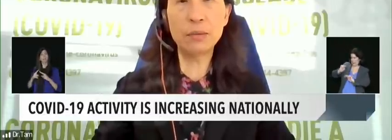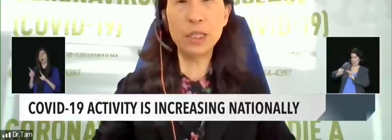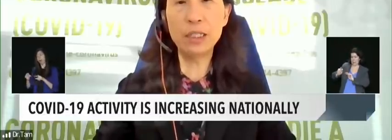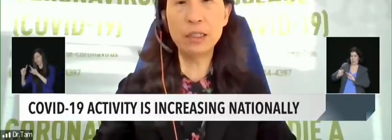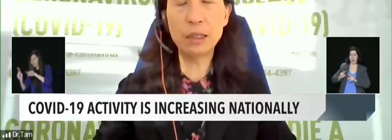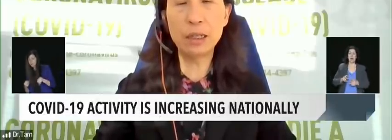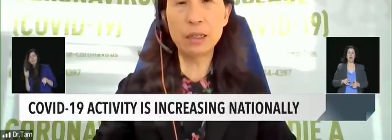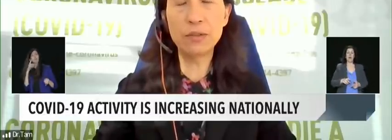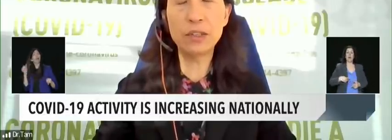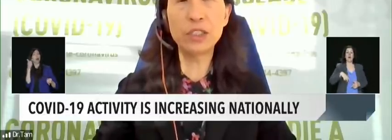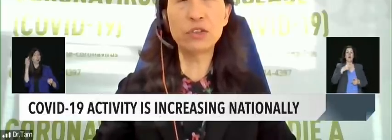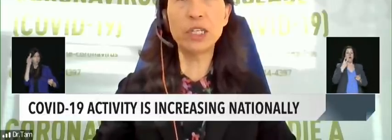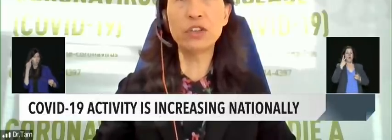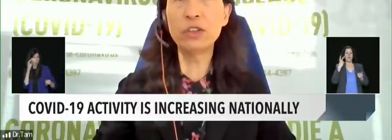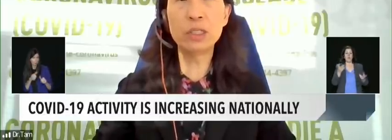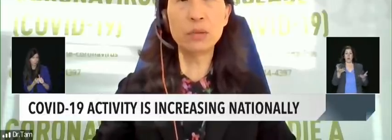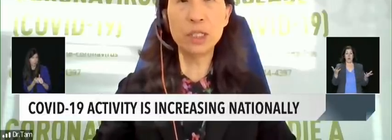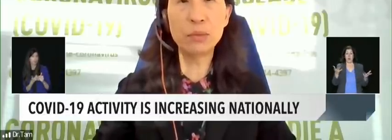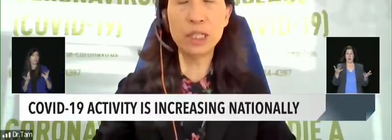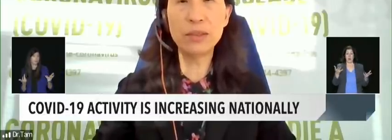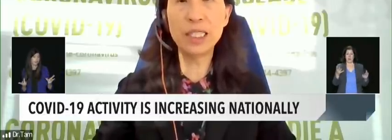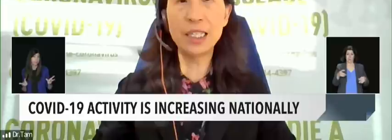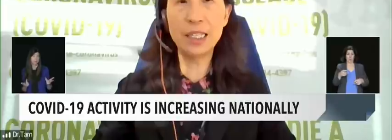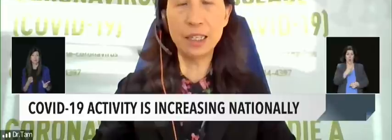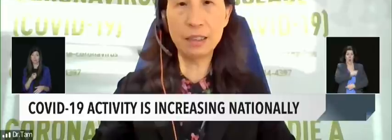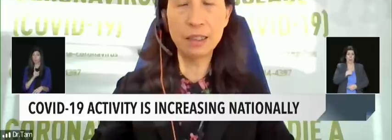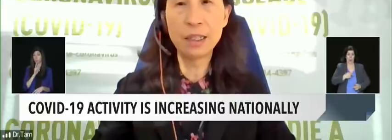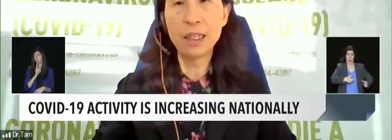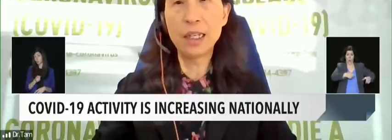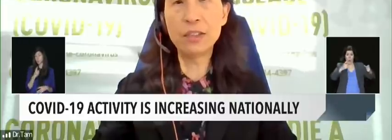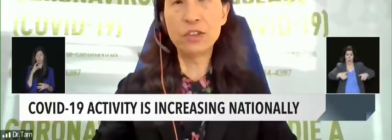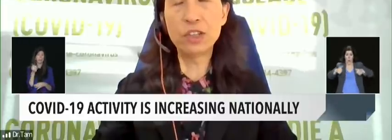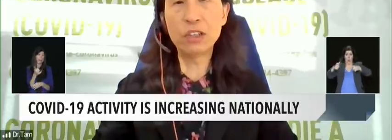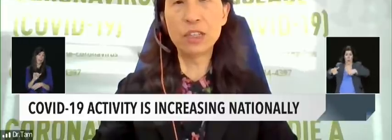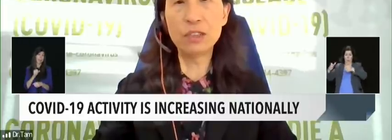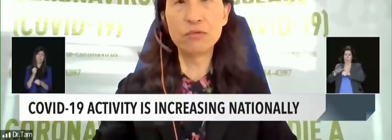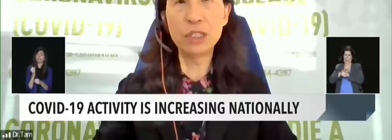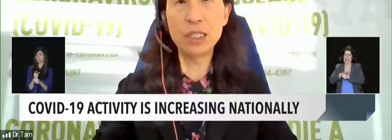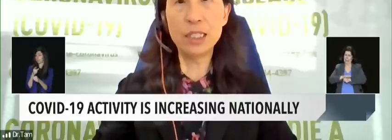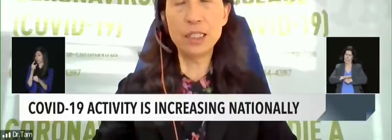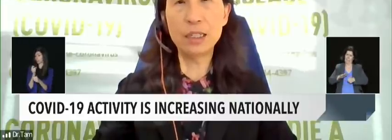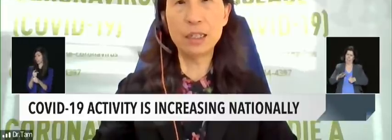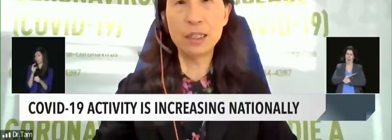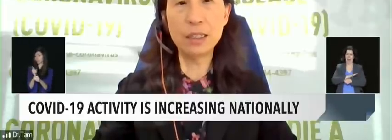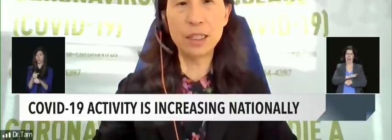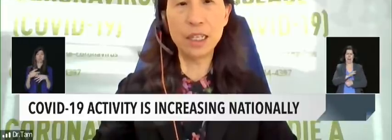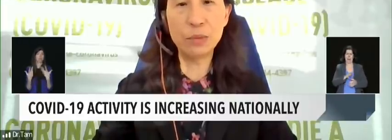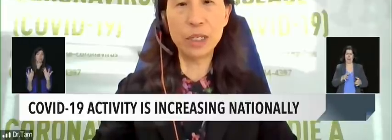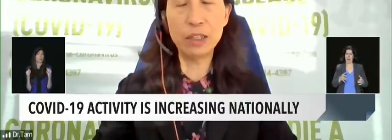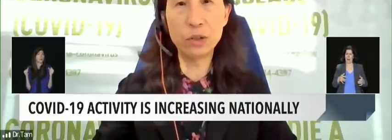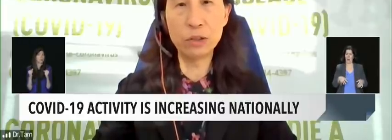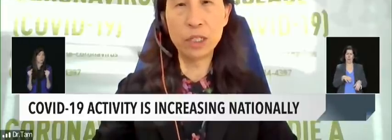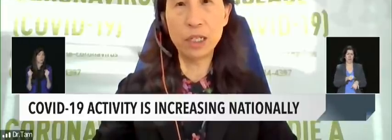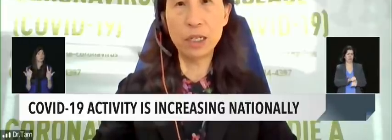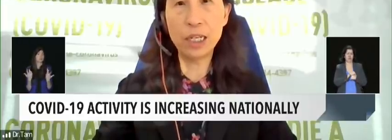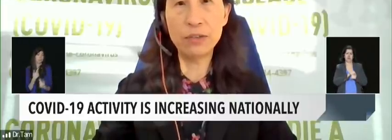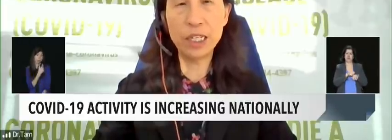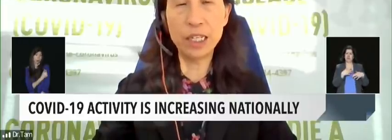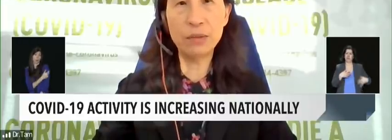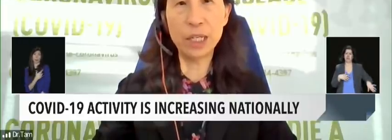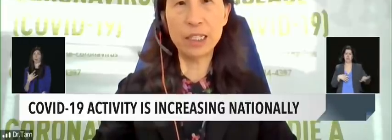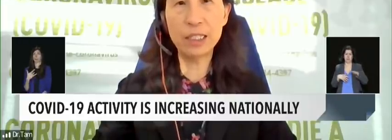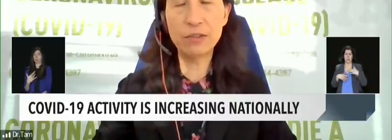always been very stretched during the winter months in any case and so this really doesn't help at all